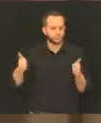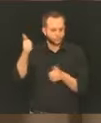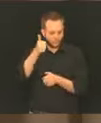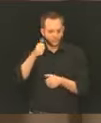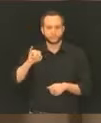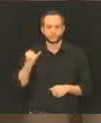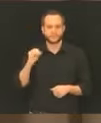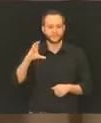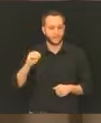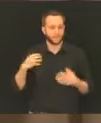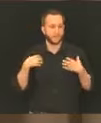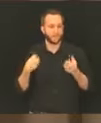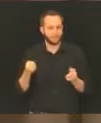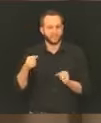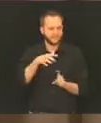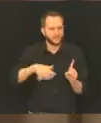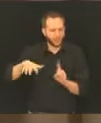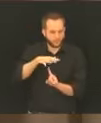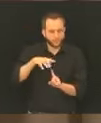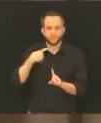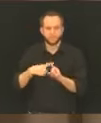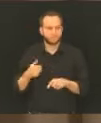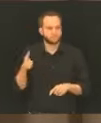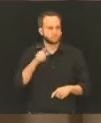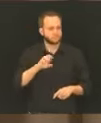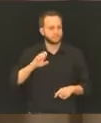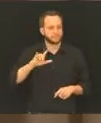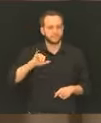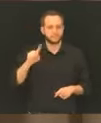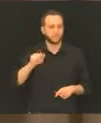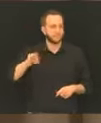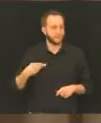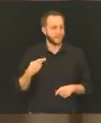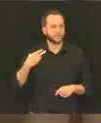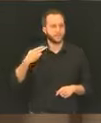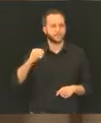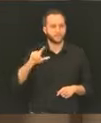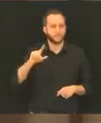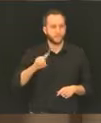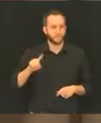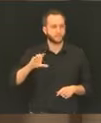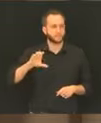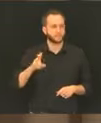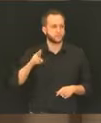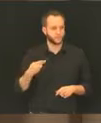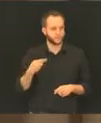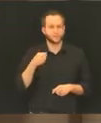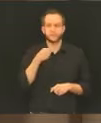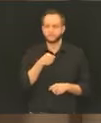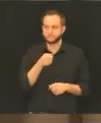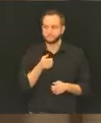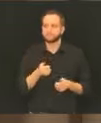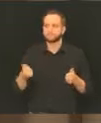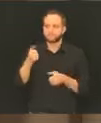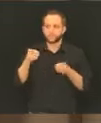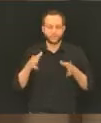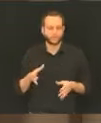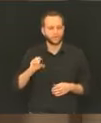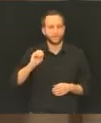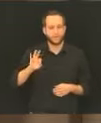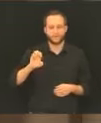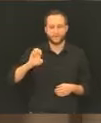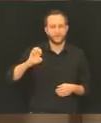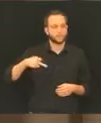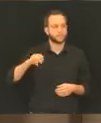Environment. We're also going to hear from Elizabeth Holshue, who is the Director of Epidemiology. So before we get to them and have them